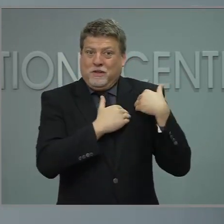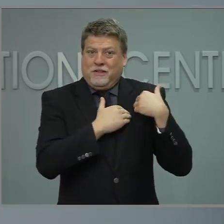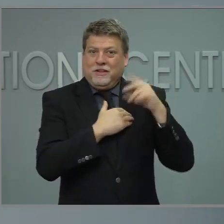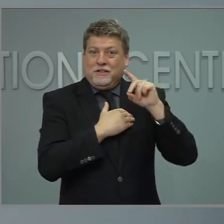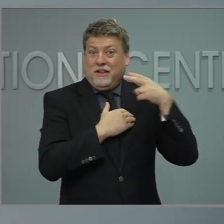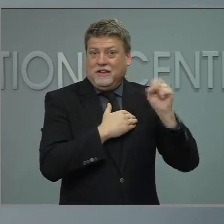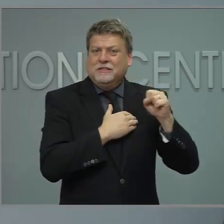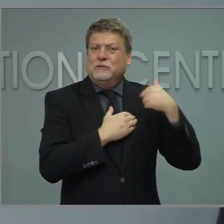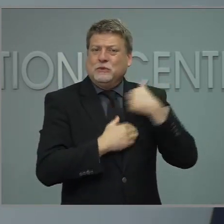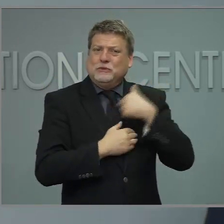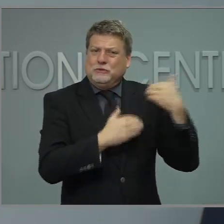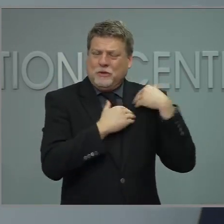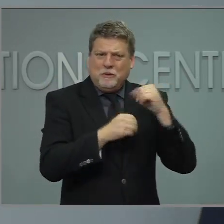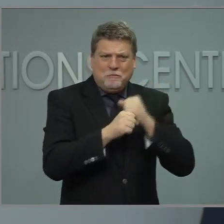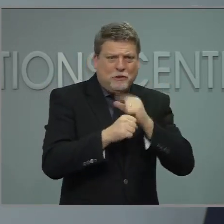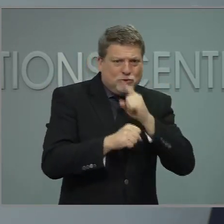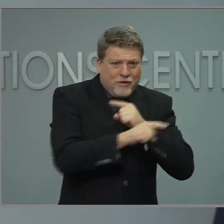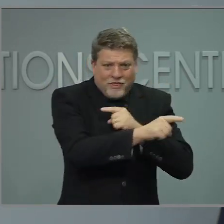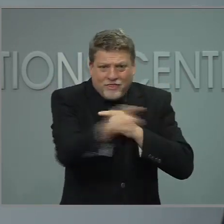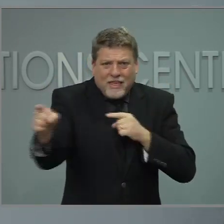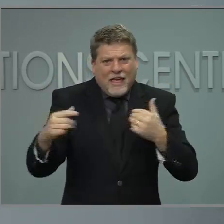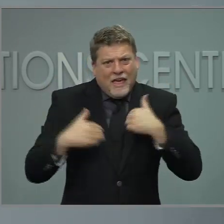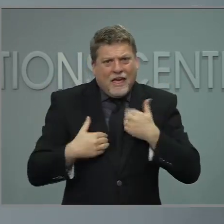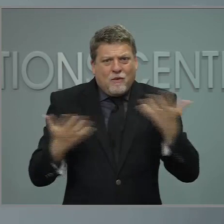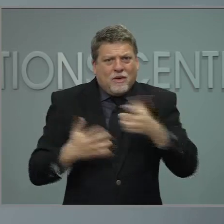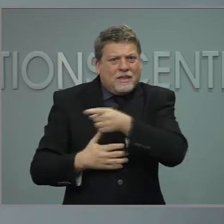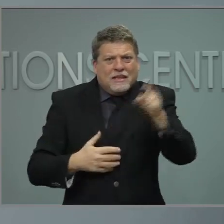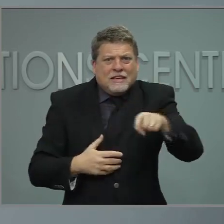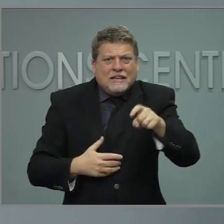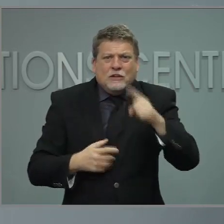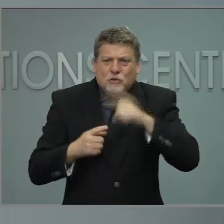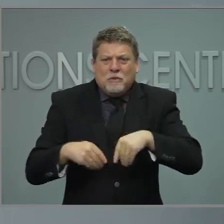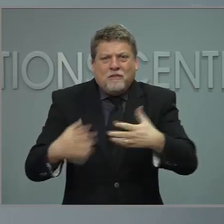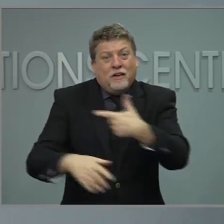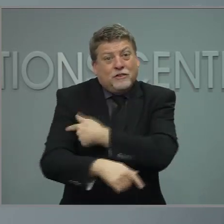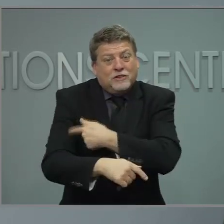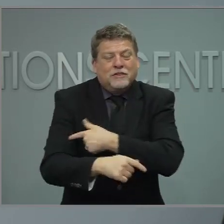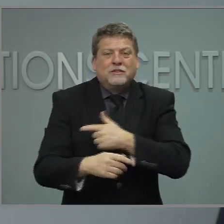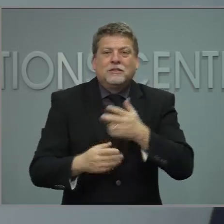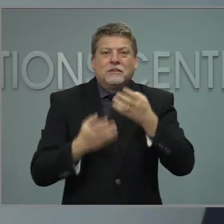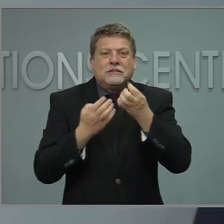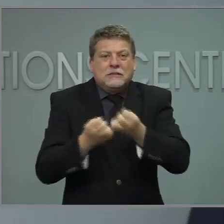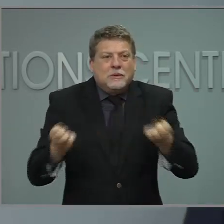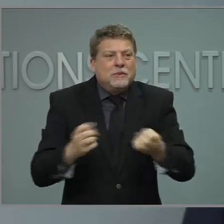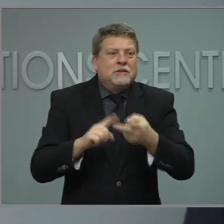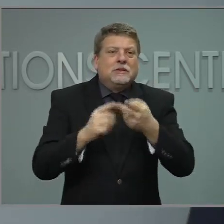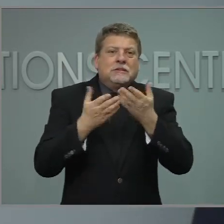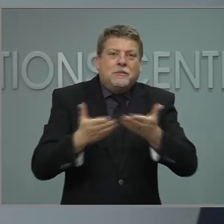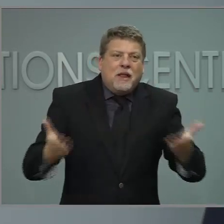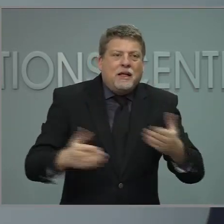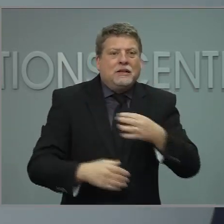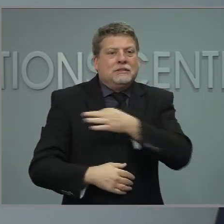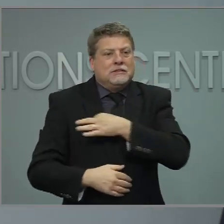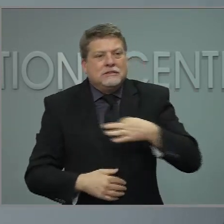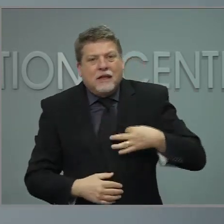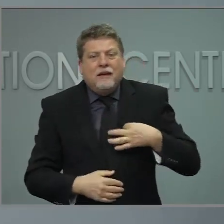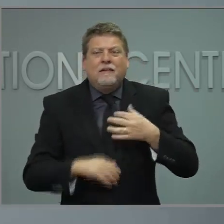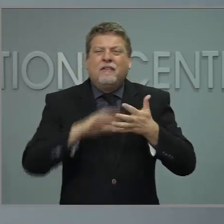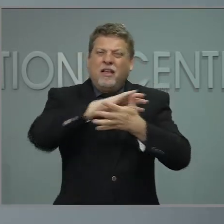transportation resources they need to get people vaccinated. The program is funded by the federal COVID-19 dollars.